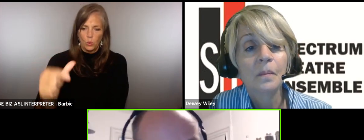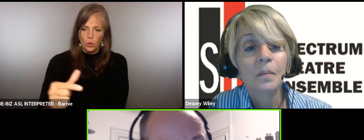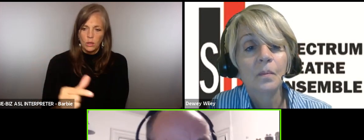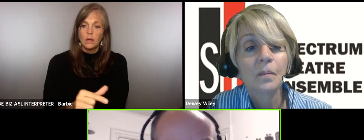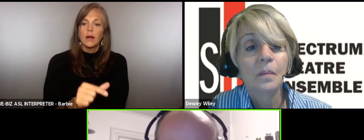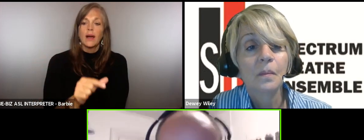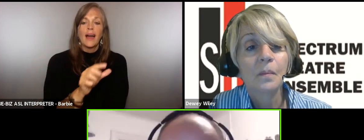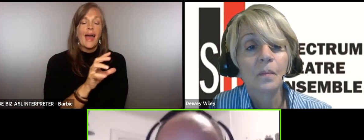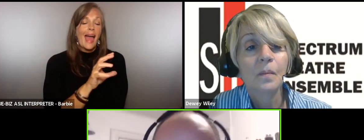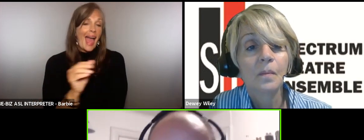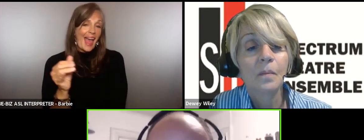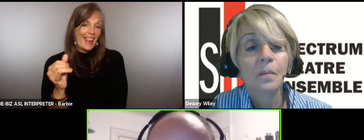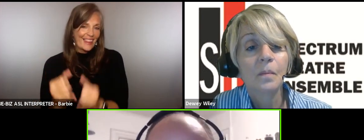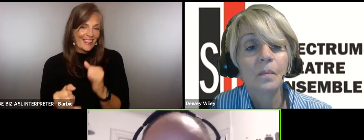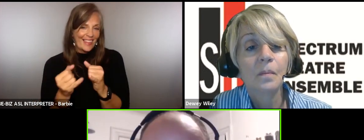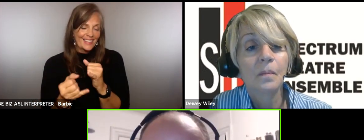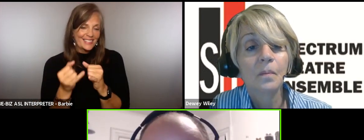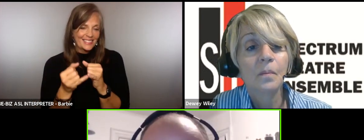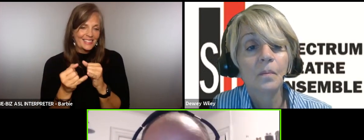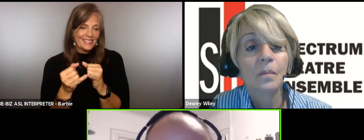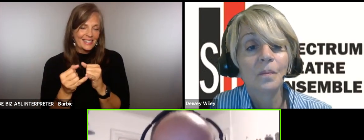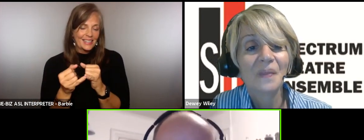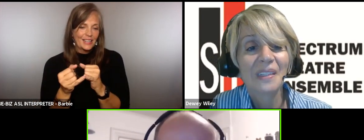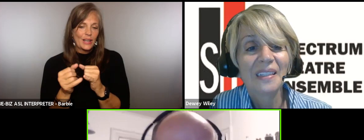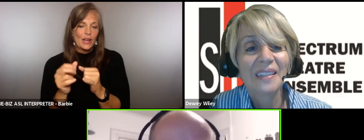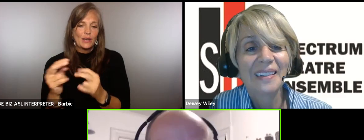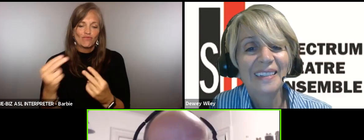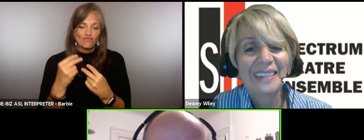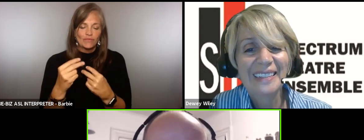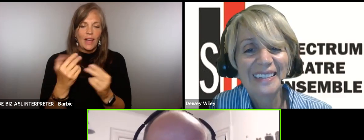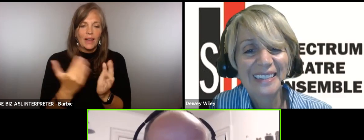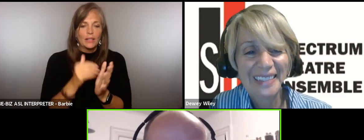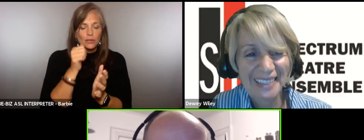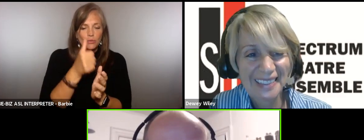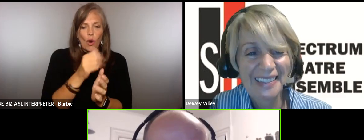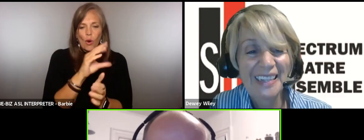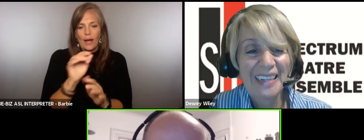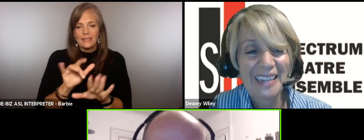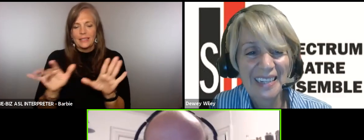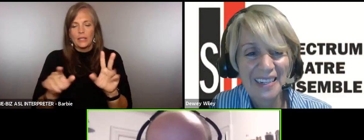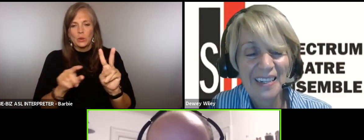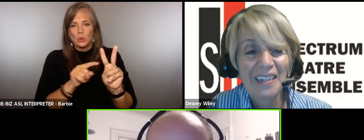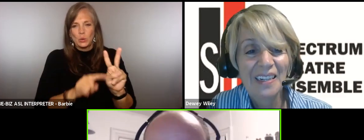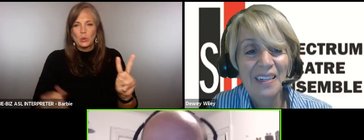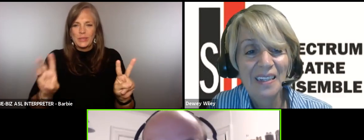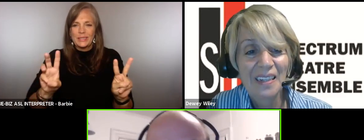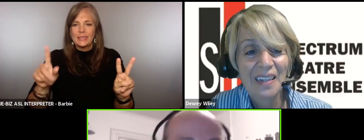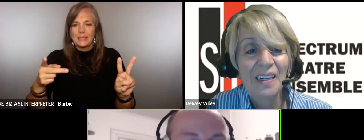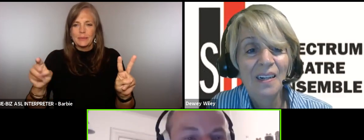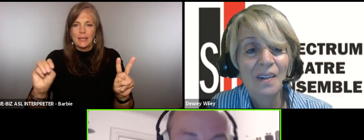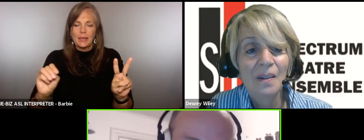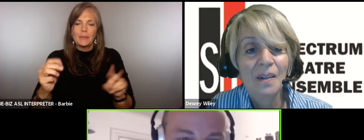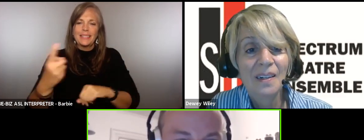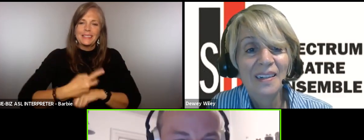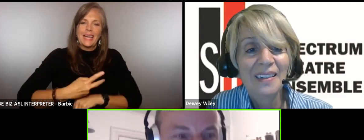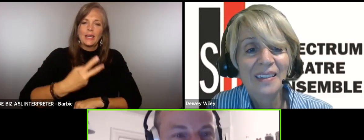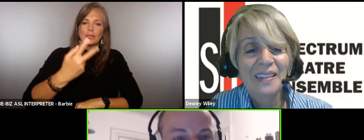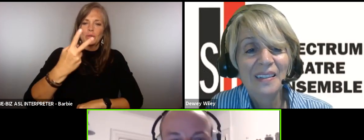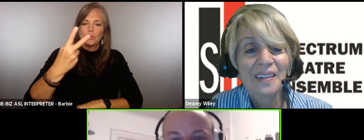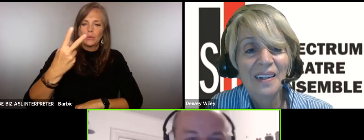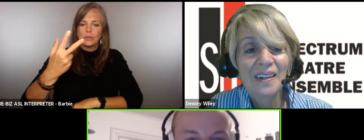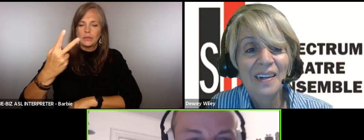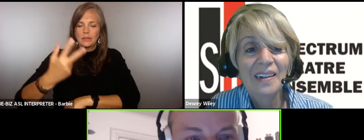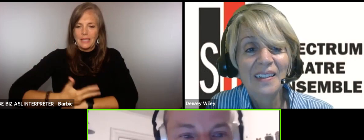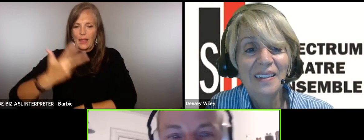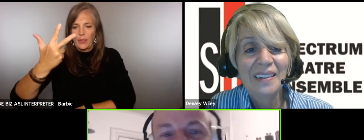and lastly uh tune back in tomorrow and Sunday from 2 to 6 p.m for day two and three of the festival you can